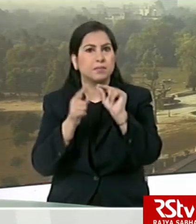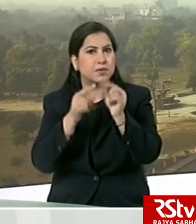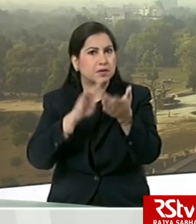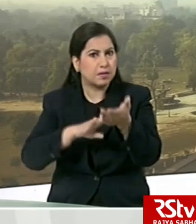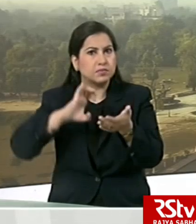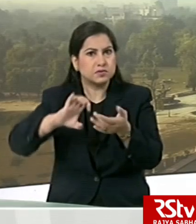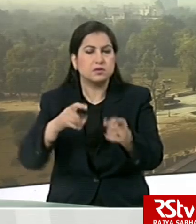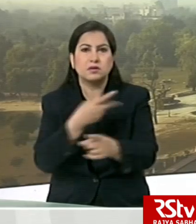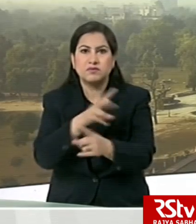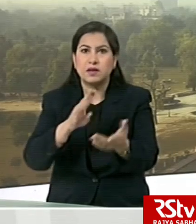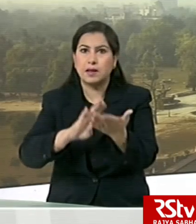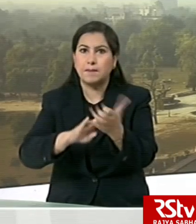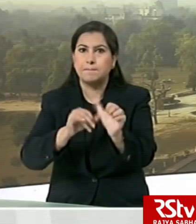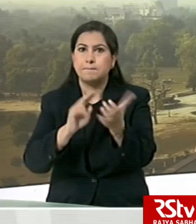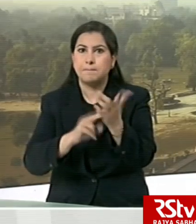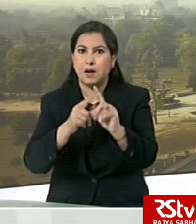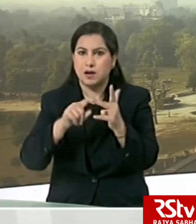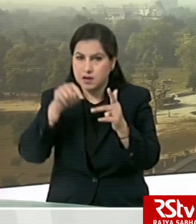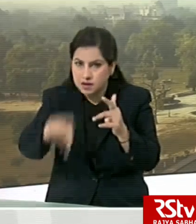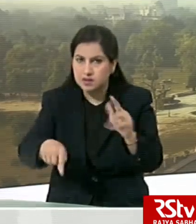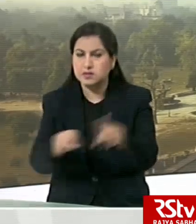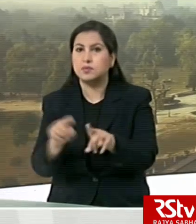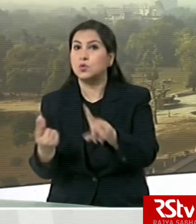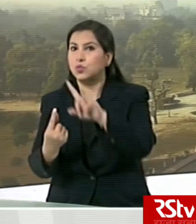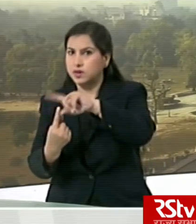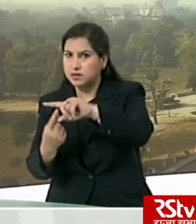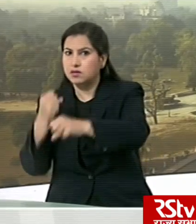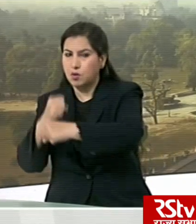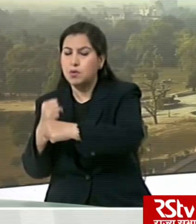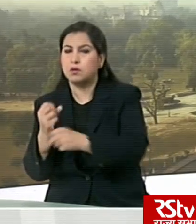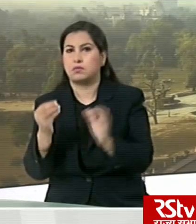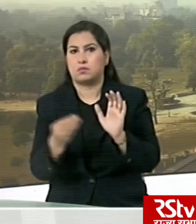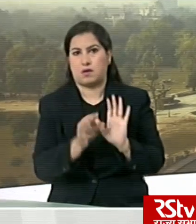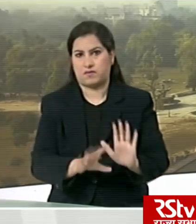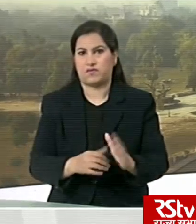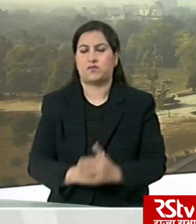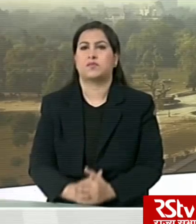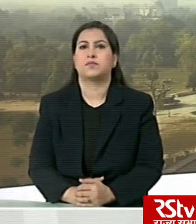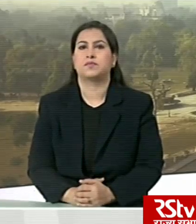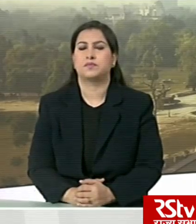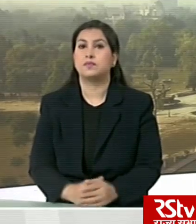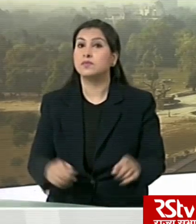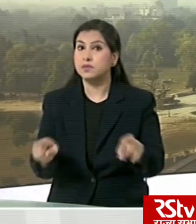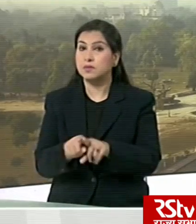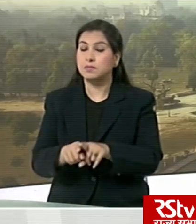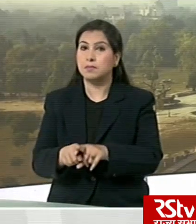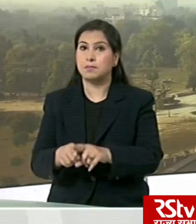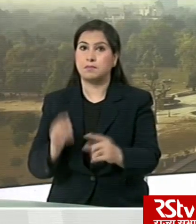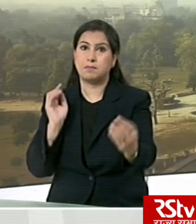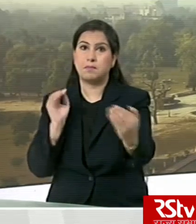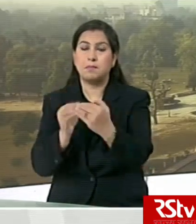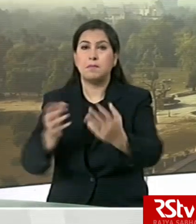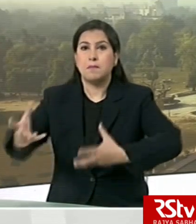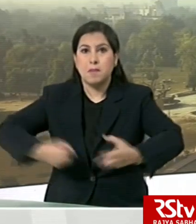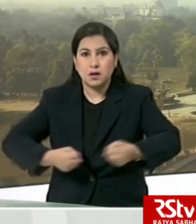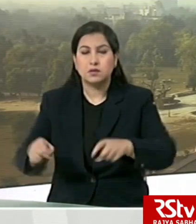Mondays or as notified by the state or the Union Territories governments. And direct marketing operations by